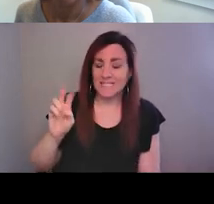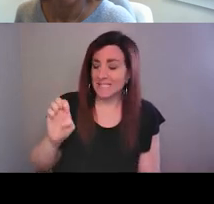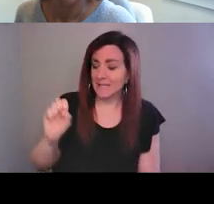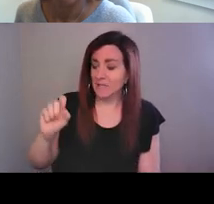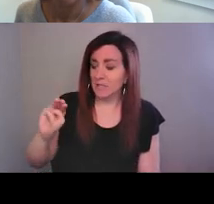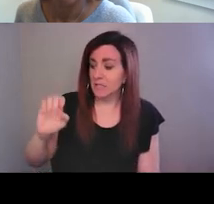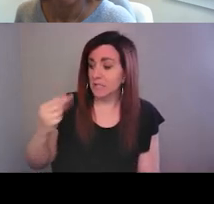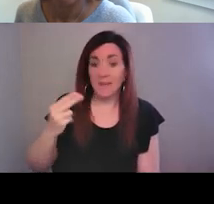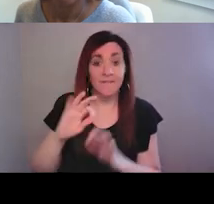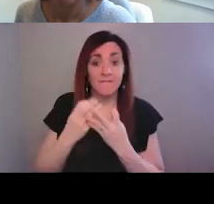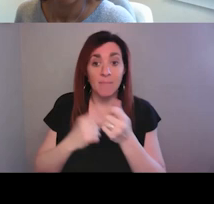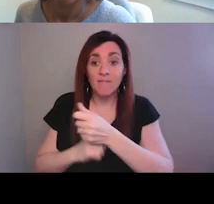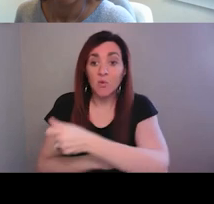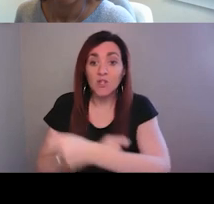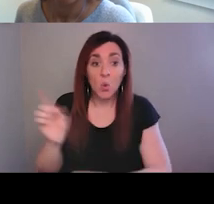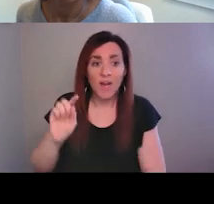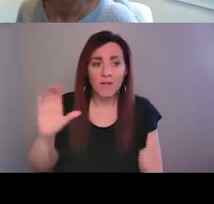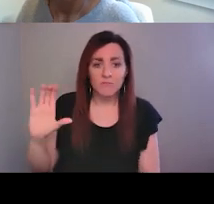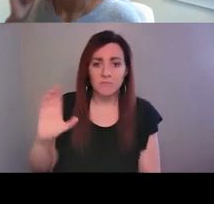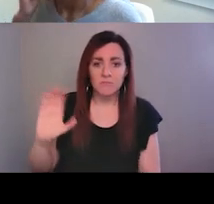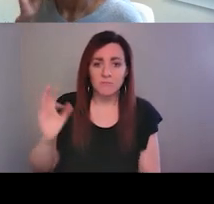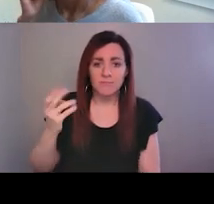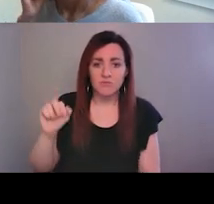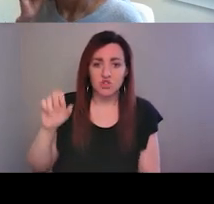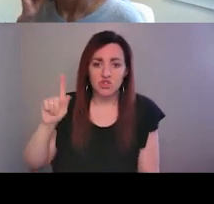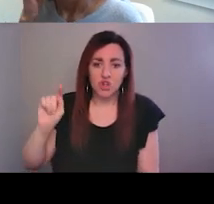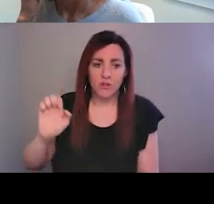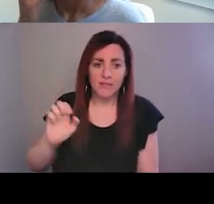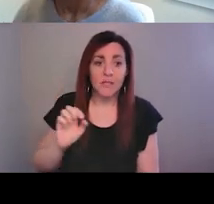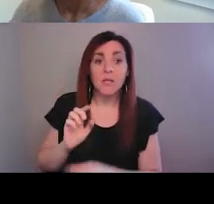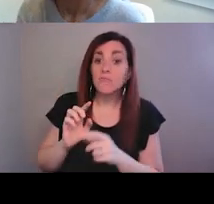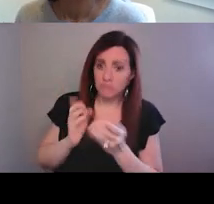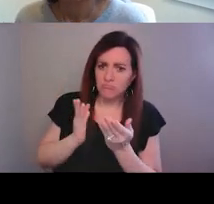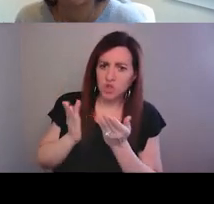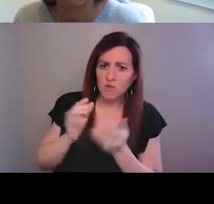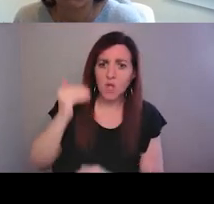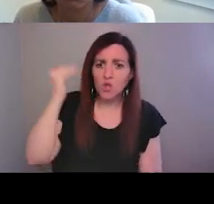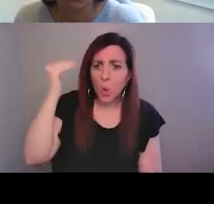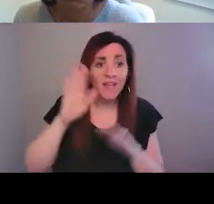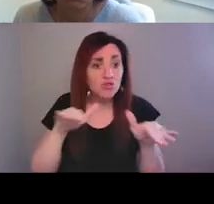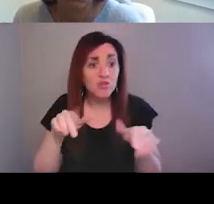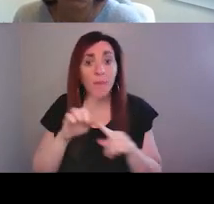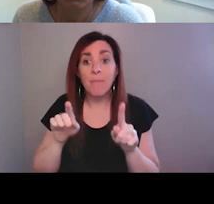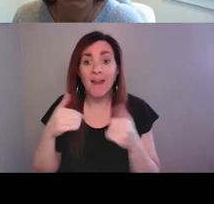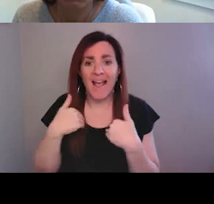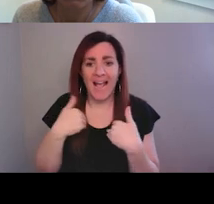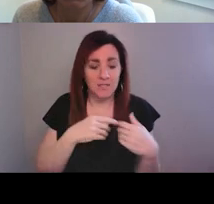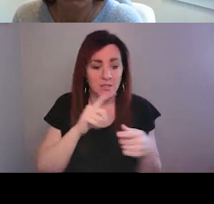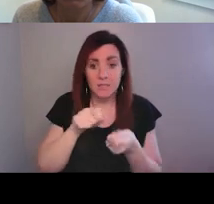It's in Charlotte, and it does serve adult and children, but it also has dedicated space for either.